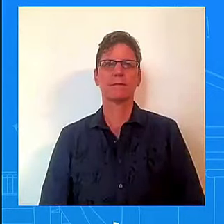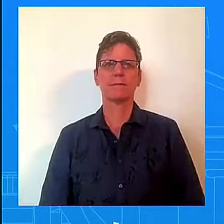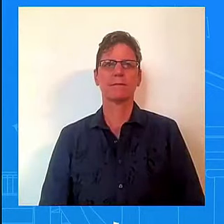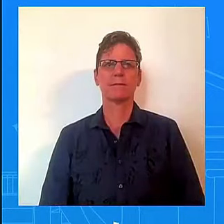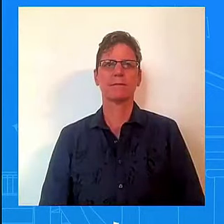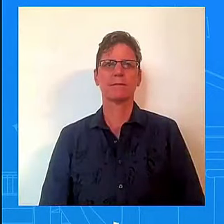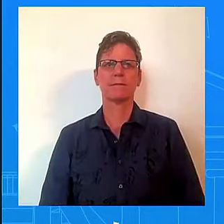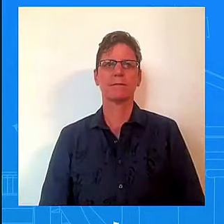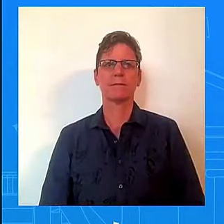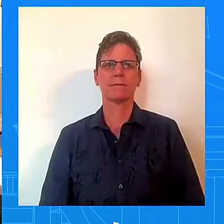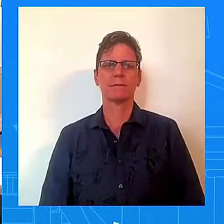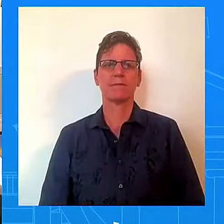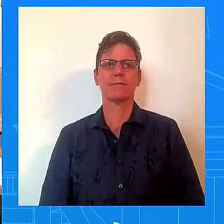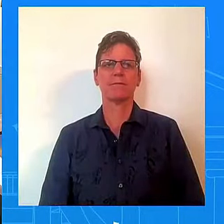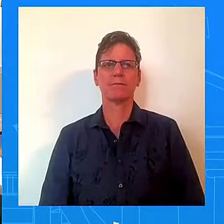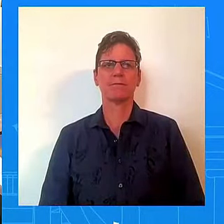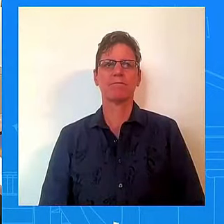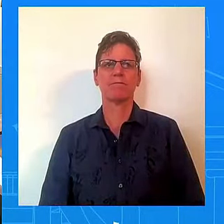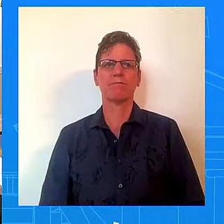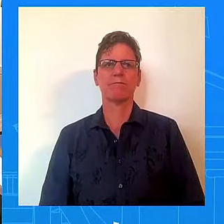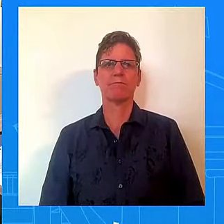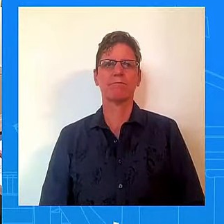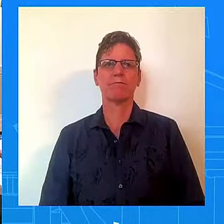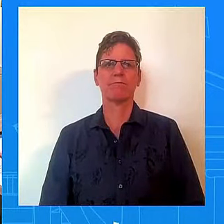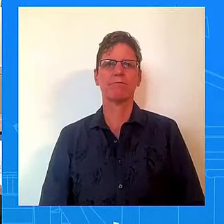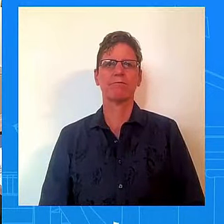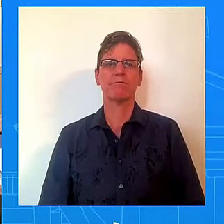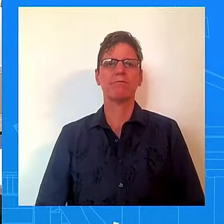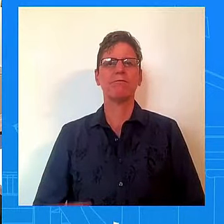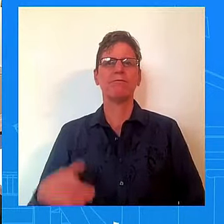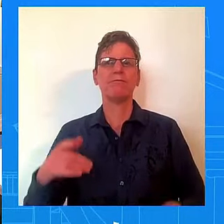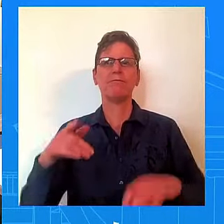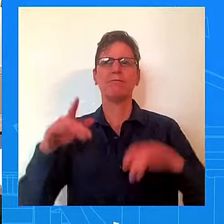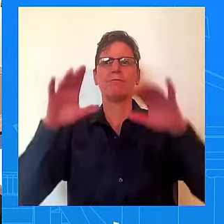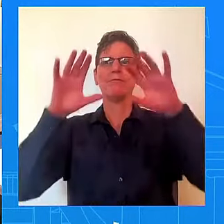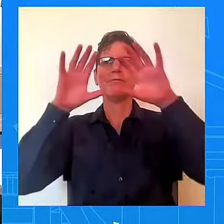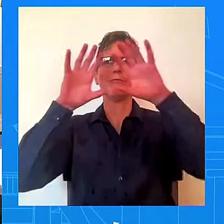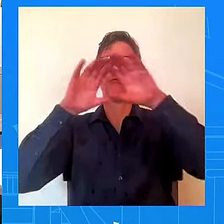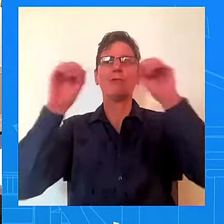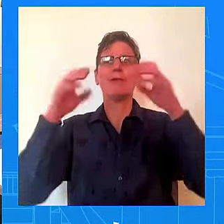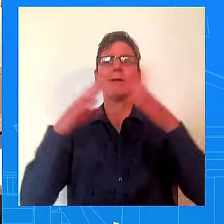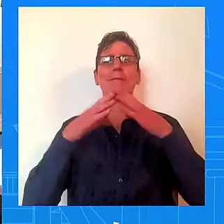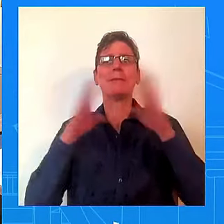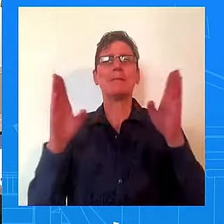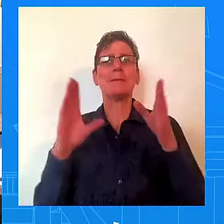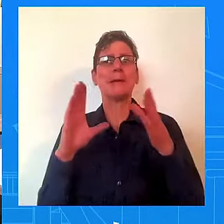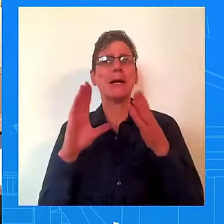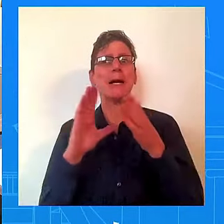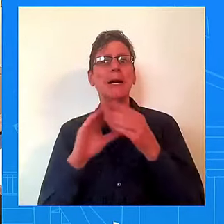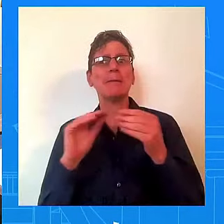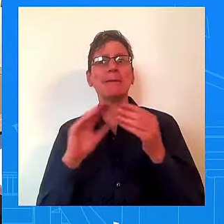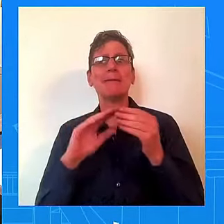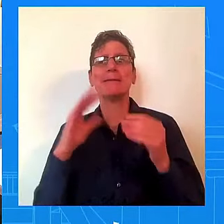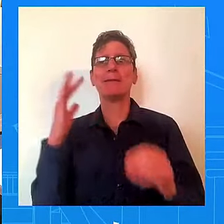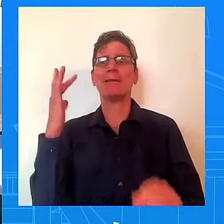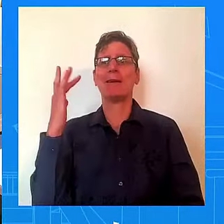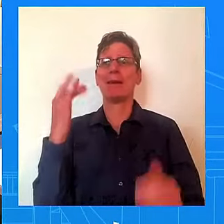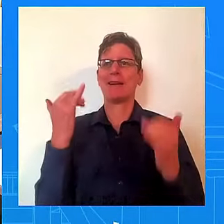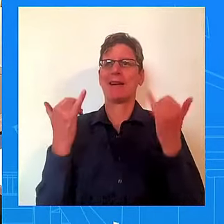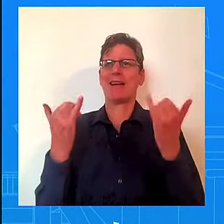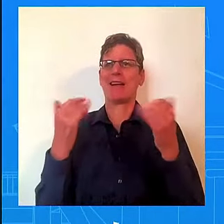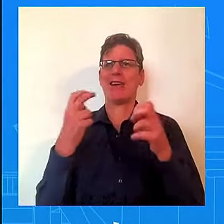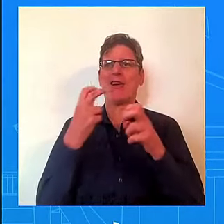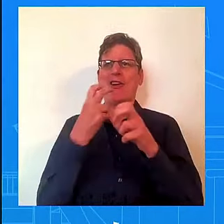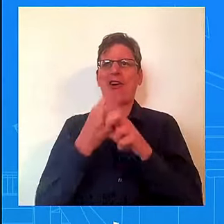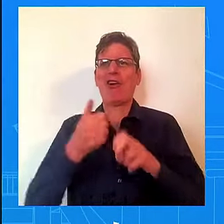In the president's public comments, why is he harder on Benjamin Netanyahu than he is on the terrorist leader of Hamas? The